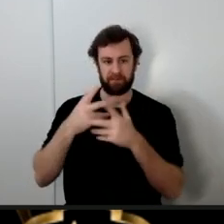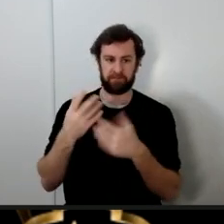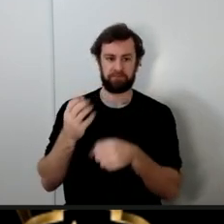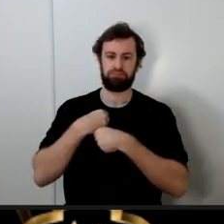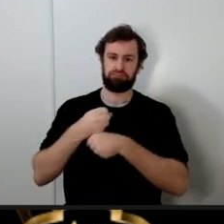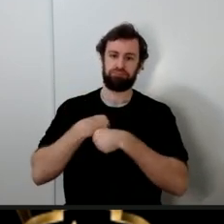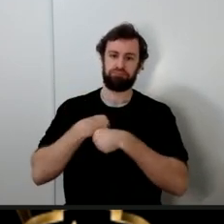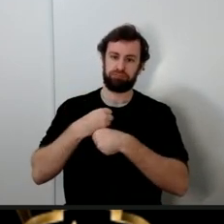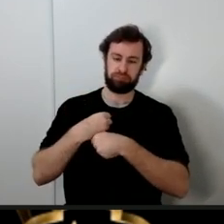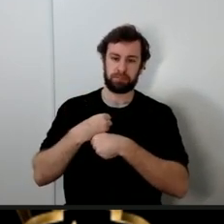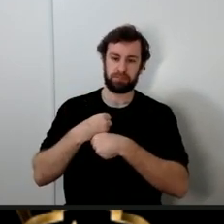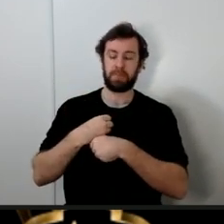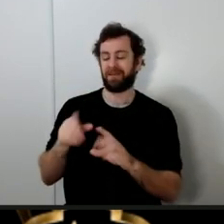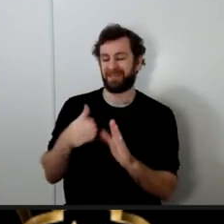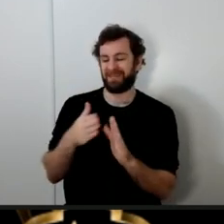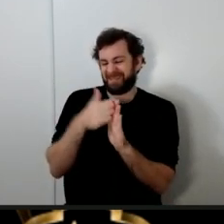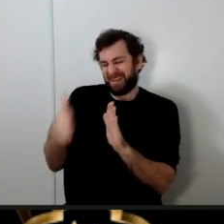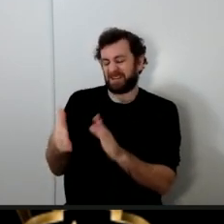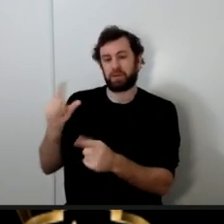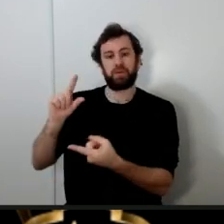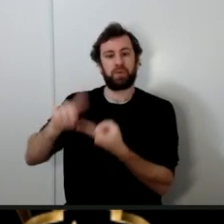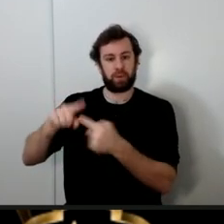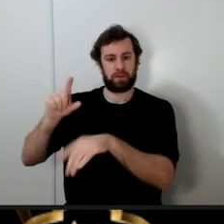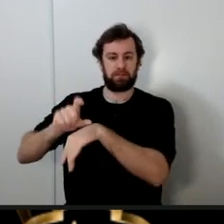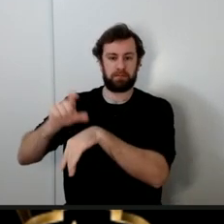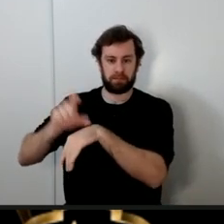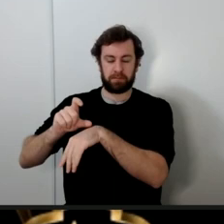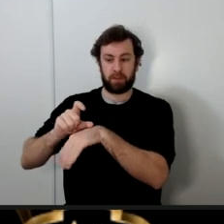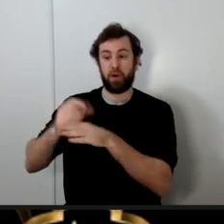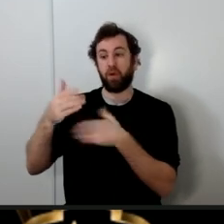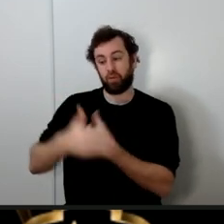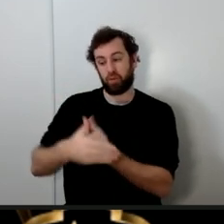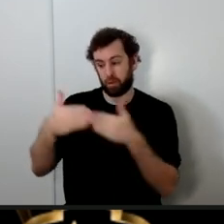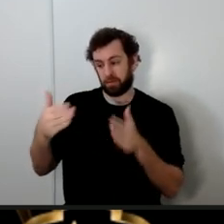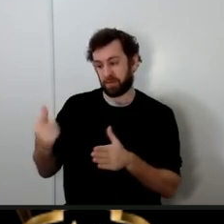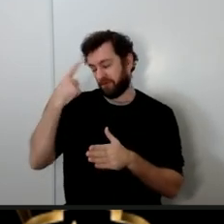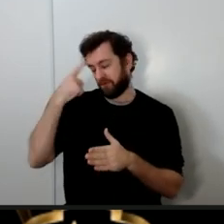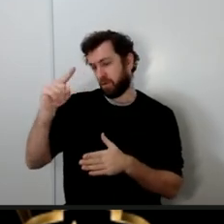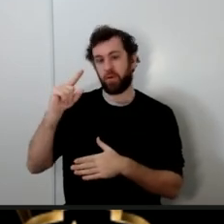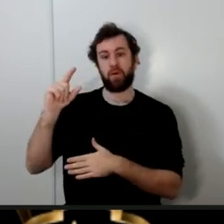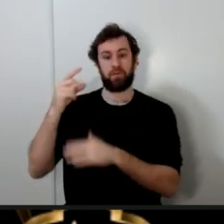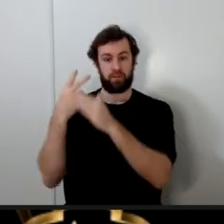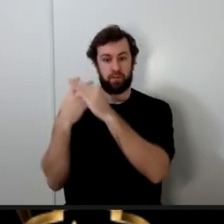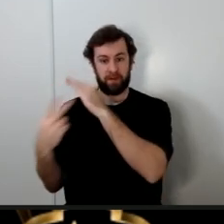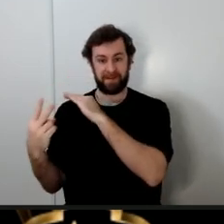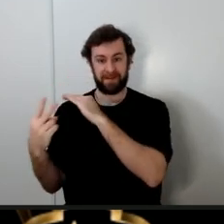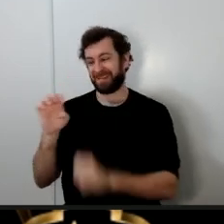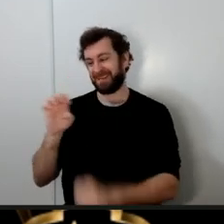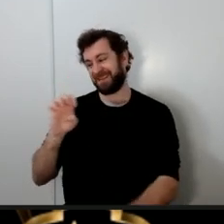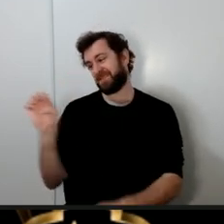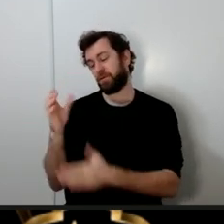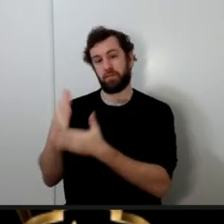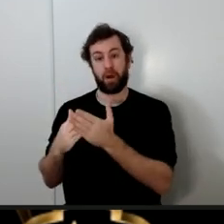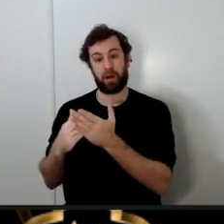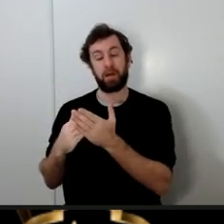adjacent to it the rooms of the Prophet the eastern side of the masjid that's where the rooms